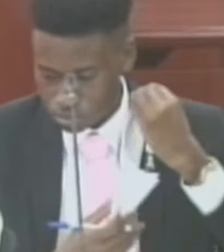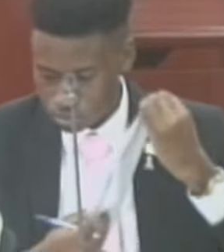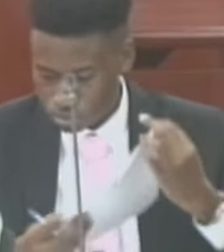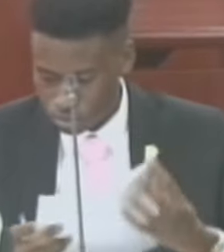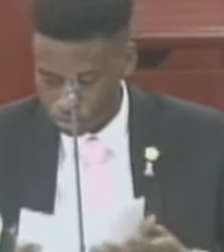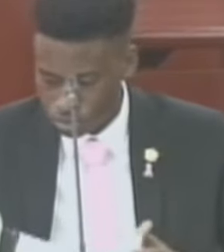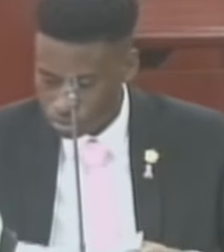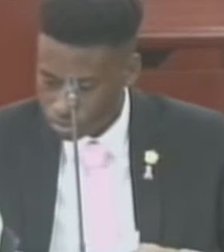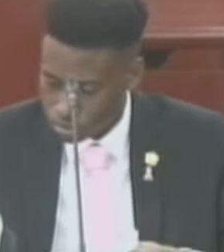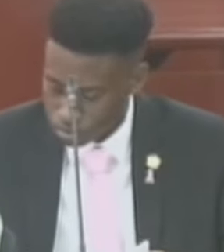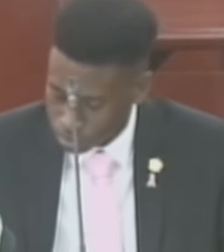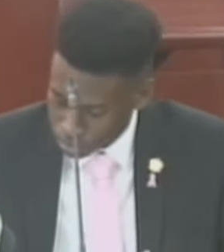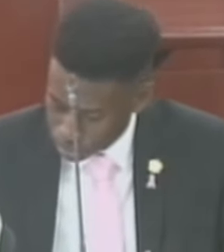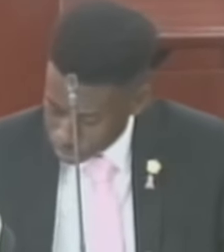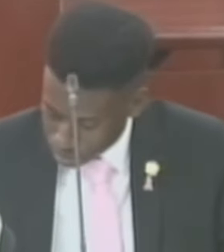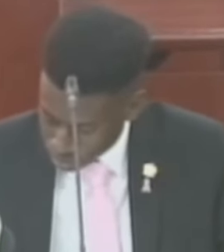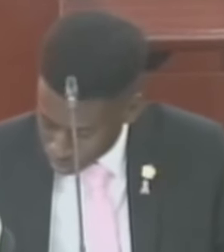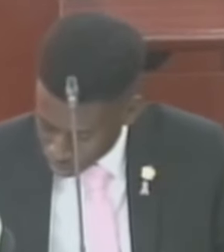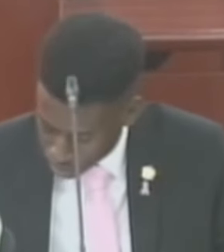law.